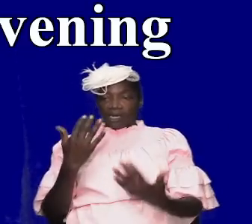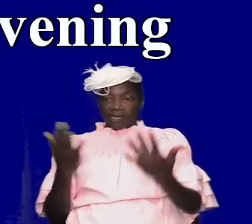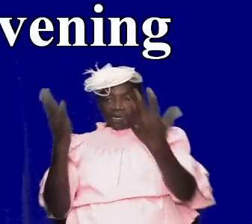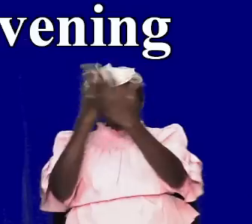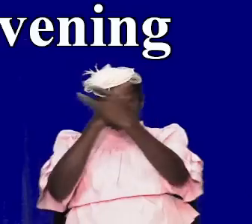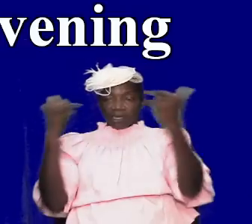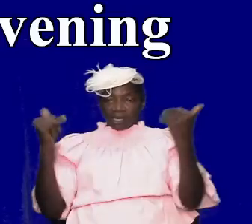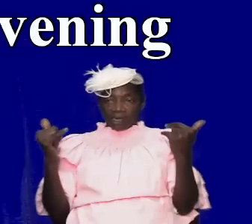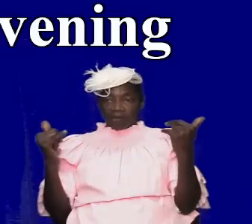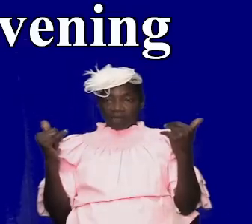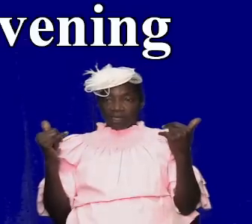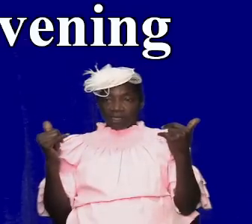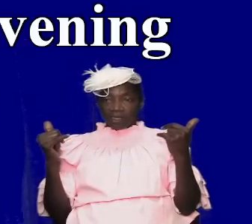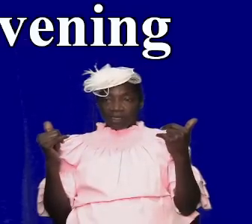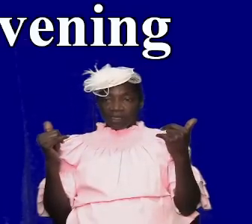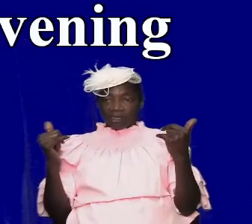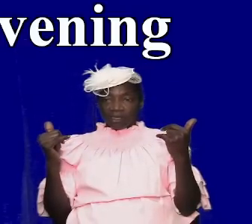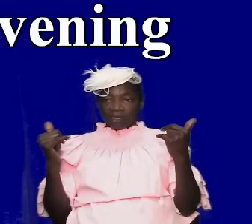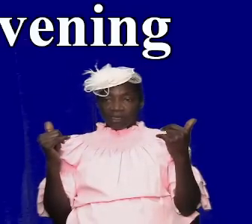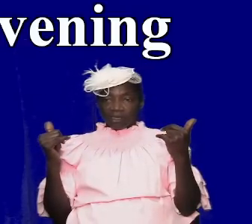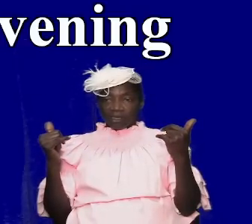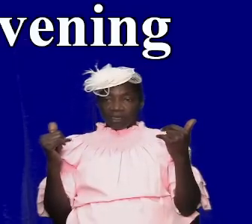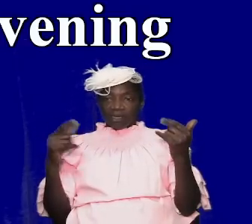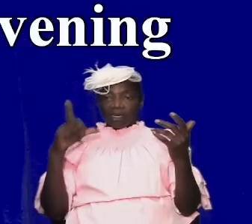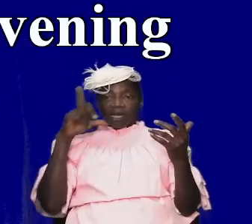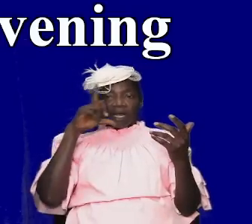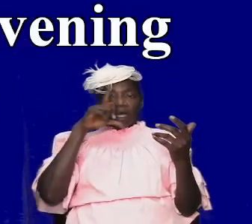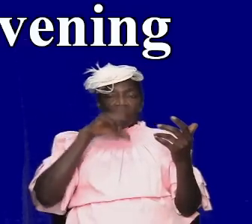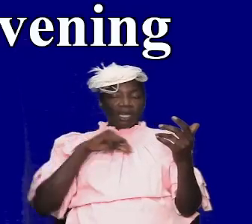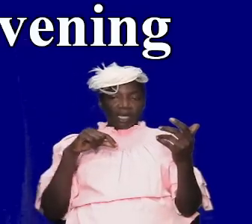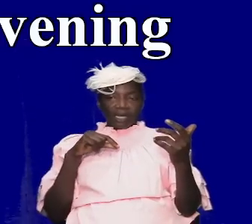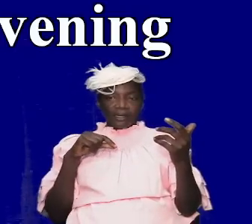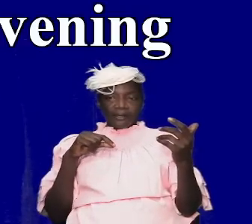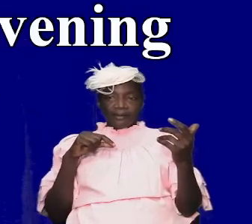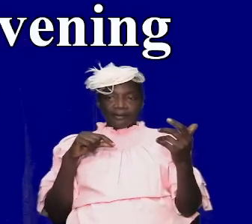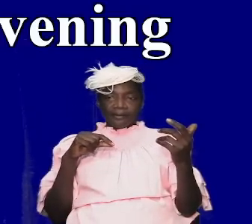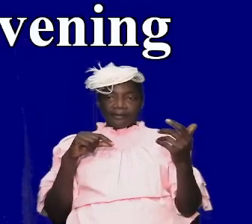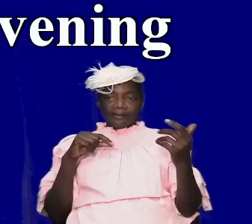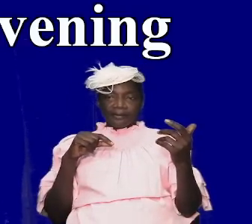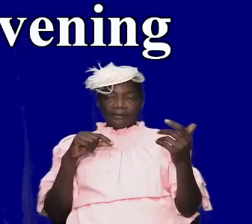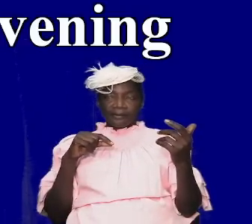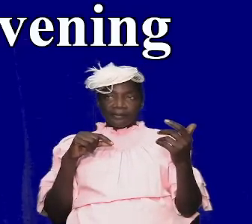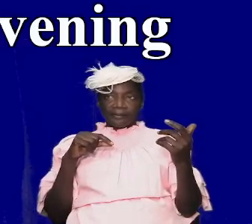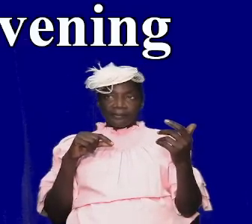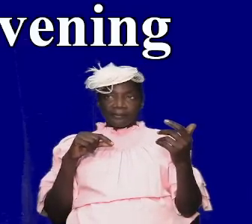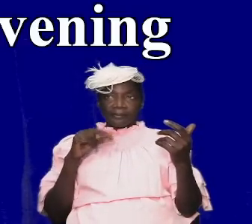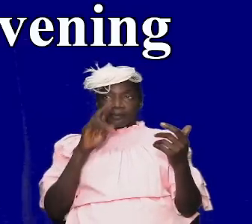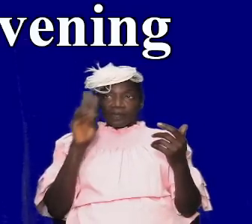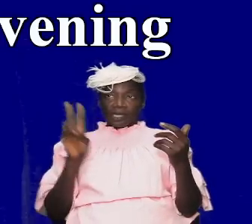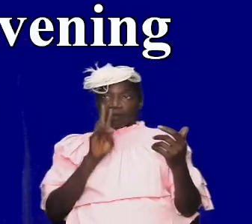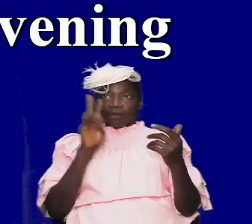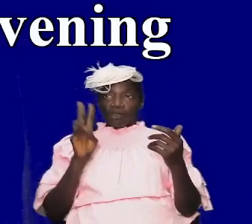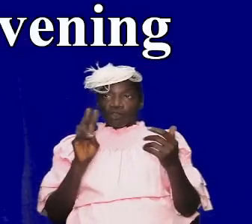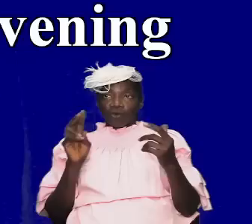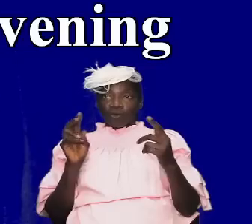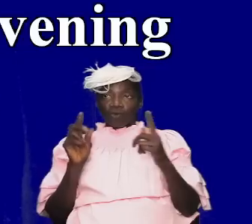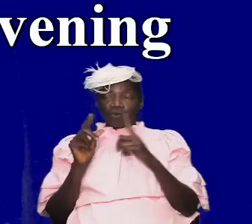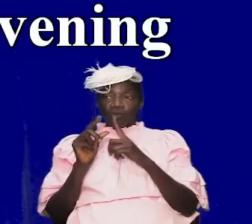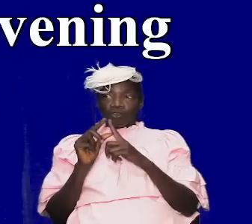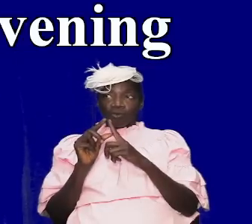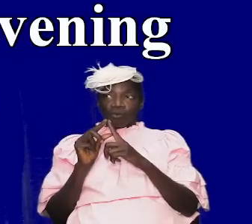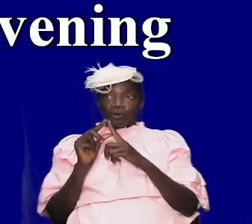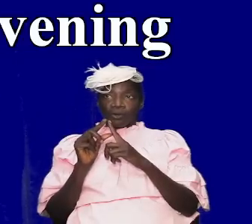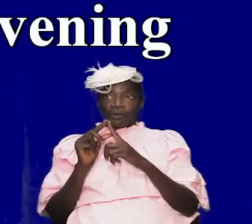kind of lies and they use the bible and so